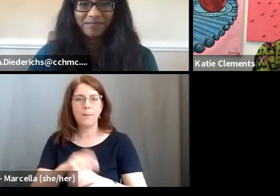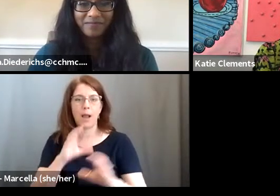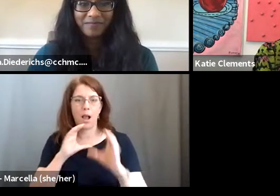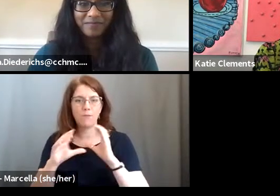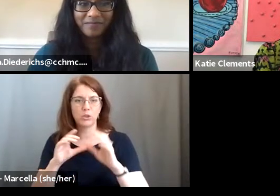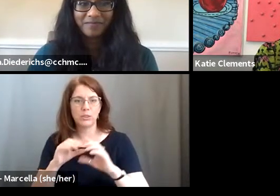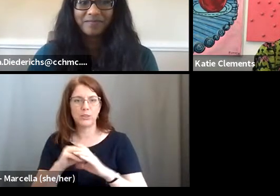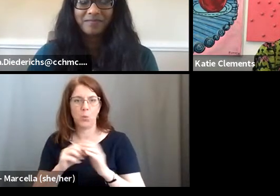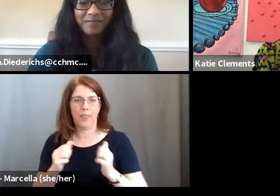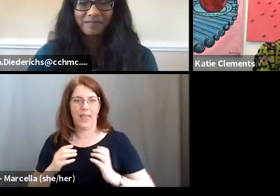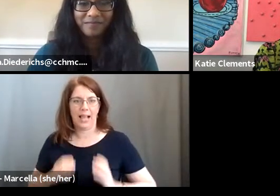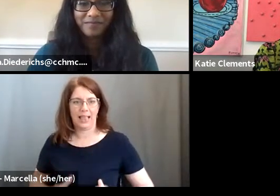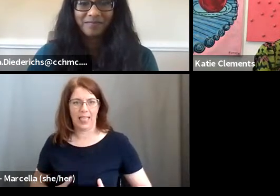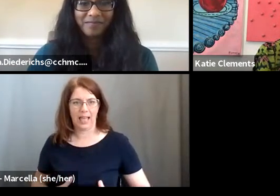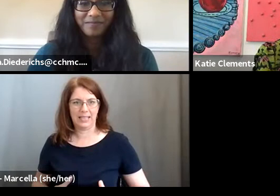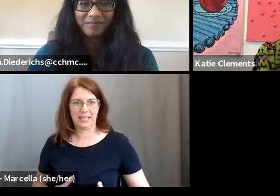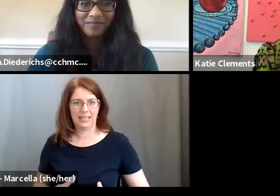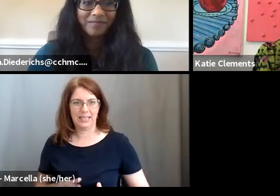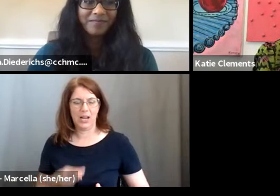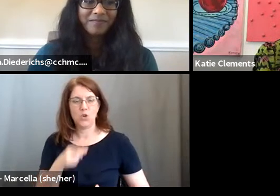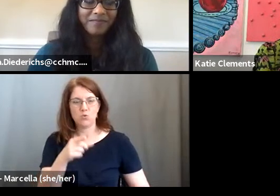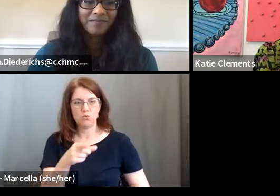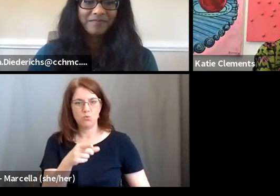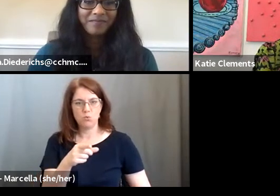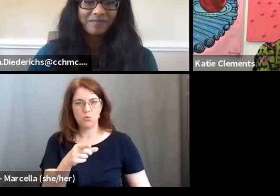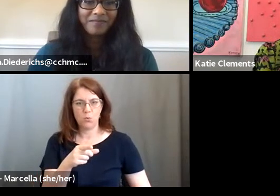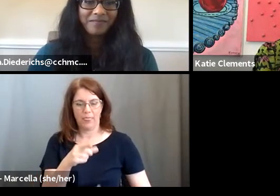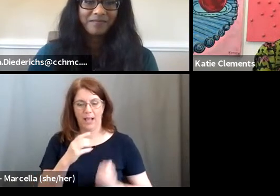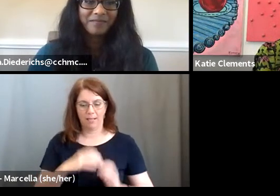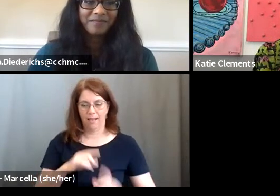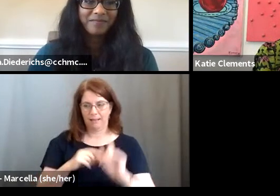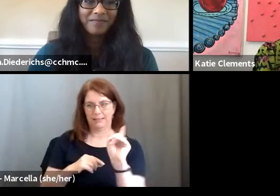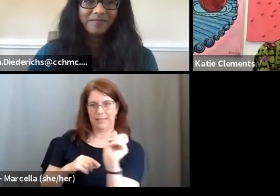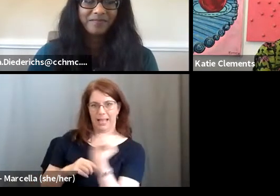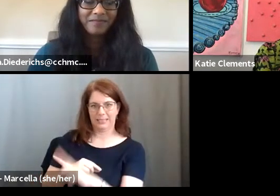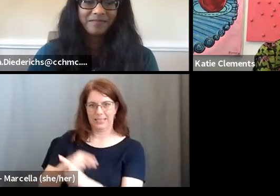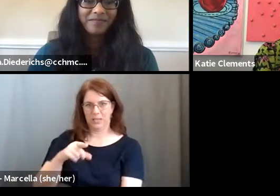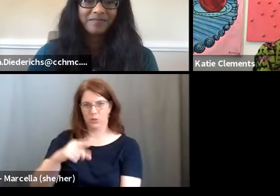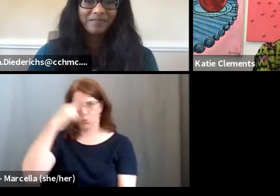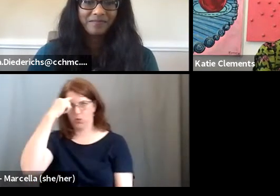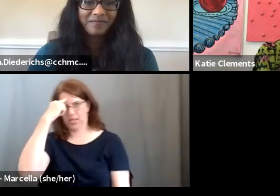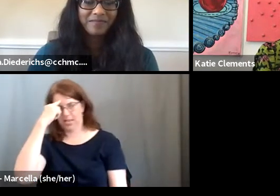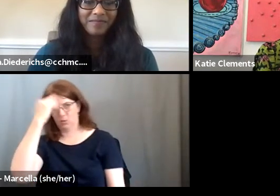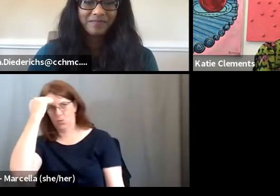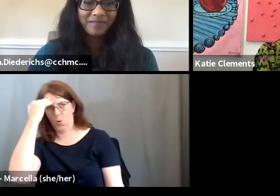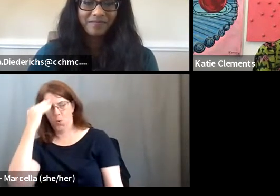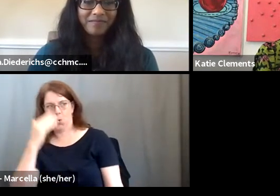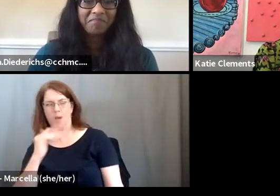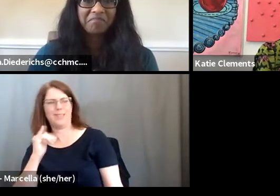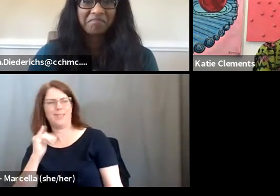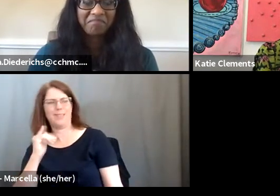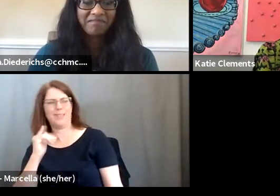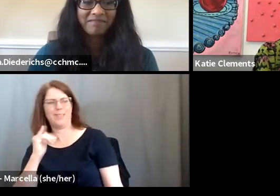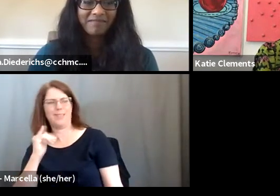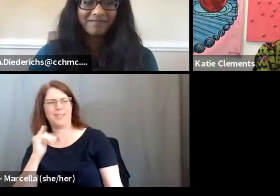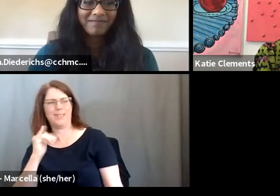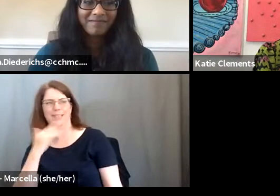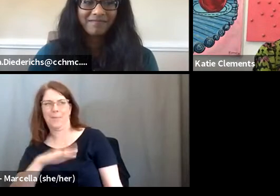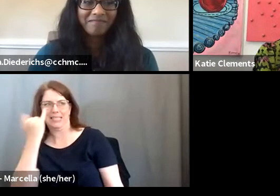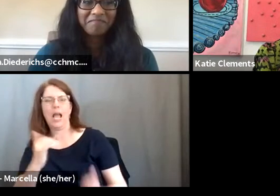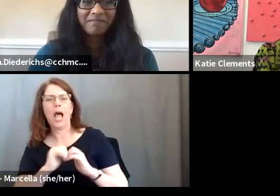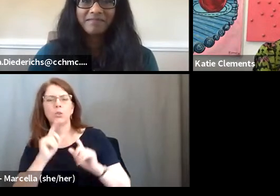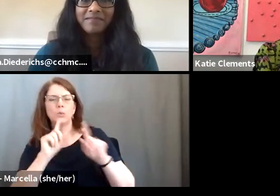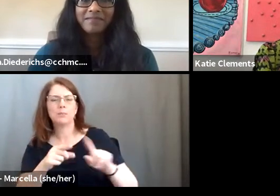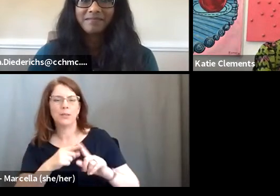for something you and, or your firm would consider a bad design or bad idea? Anybody want to take that one?